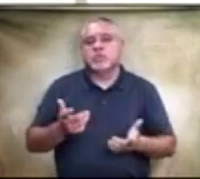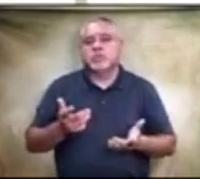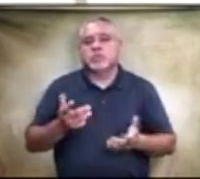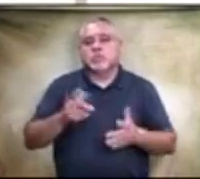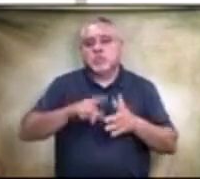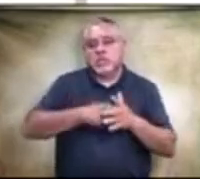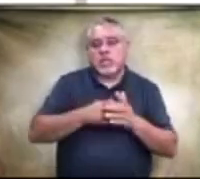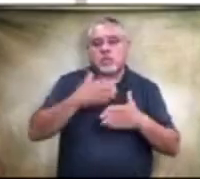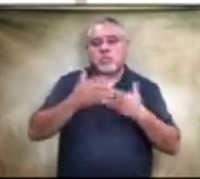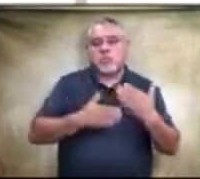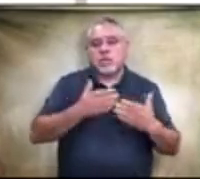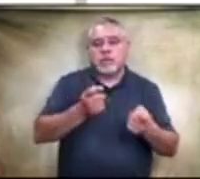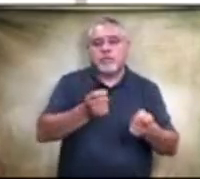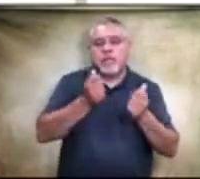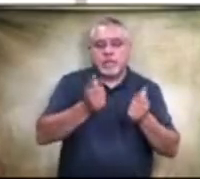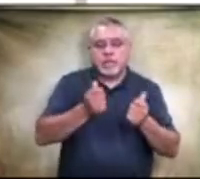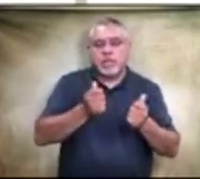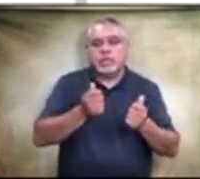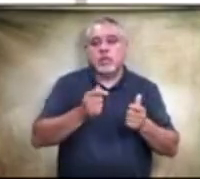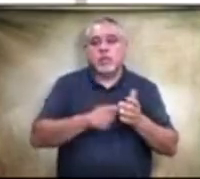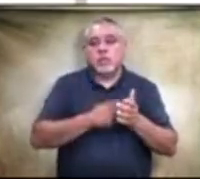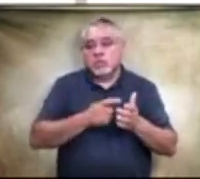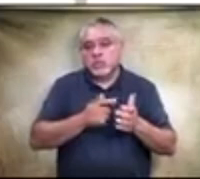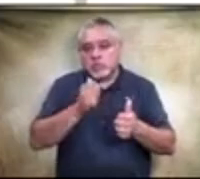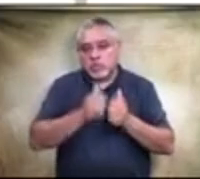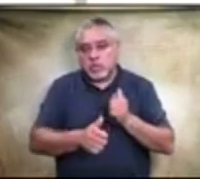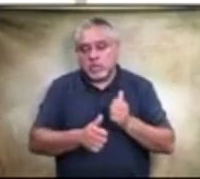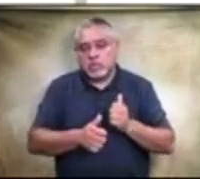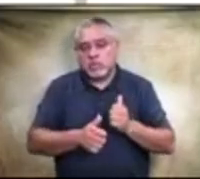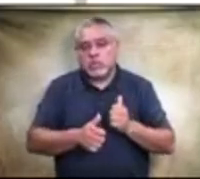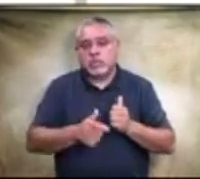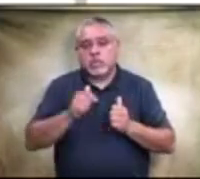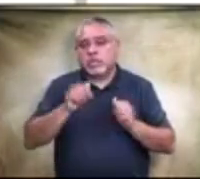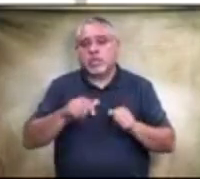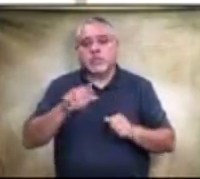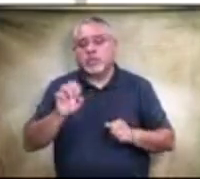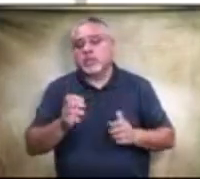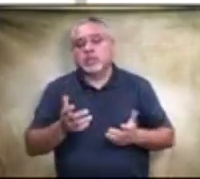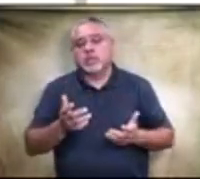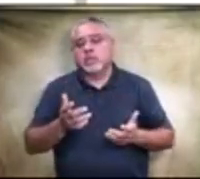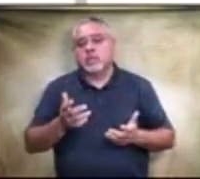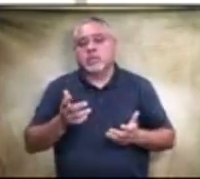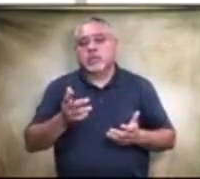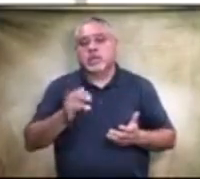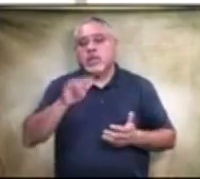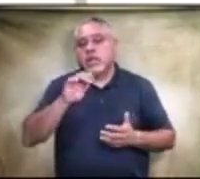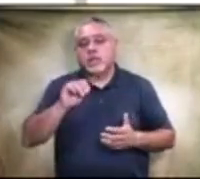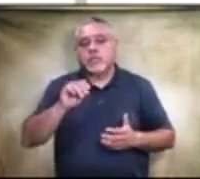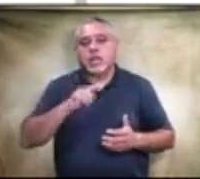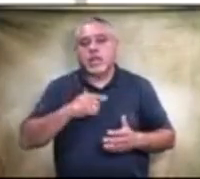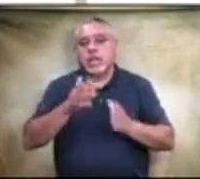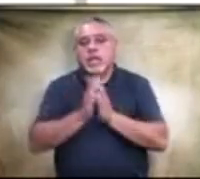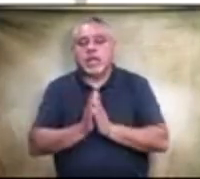process immediately and once this does pass uh that can be uh an item where i asked the